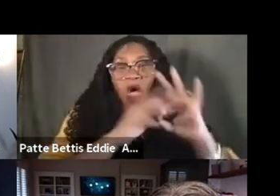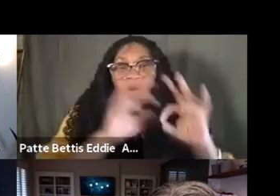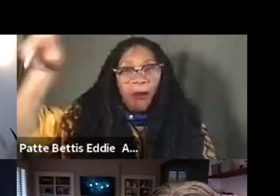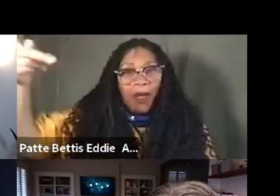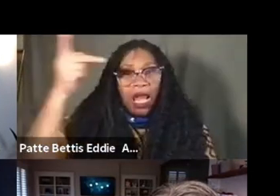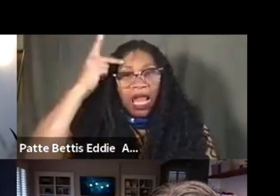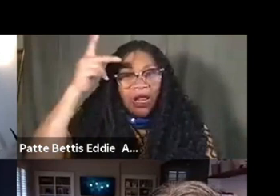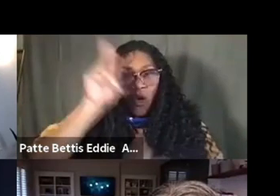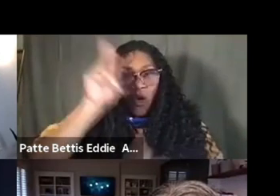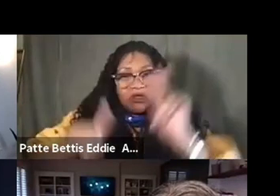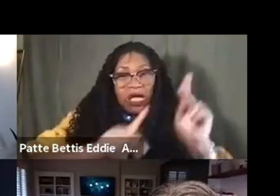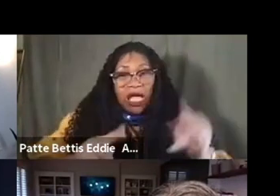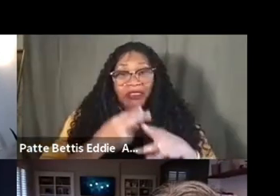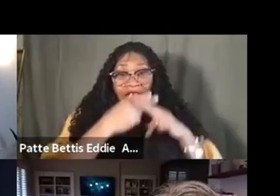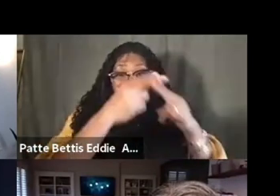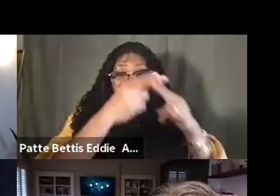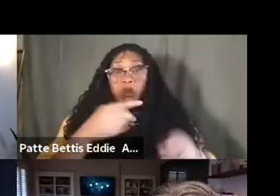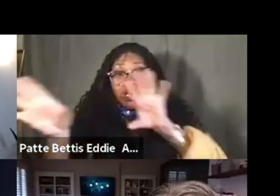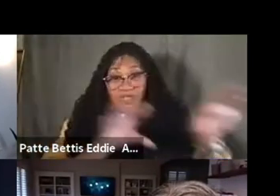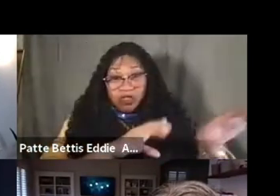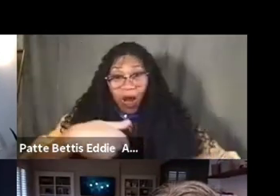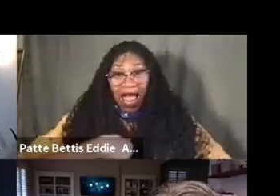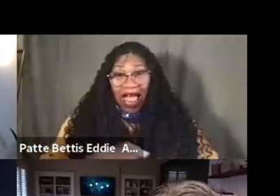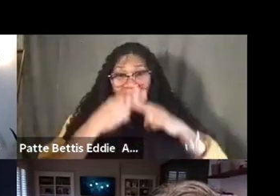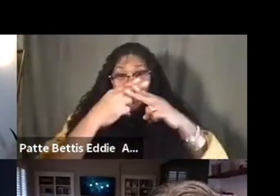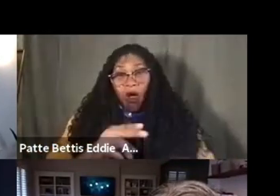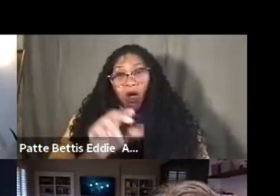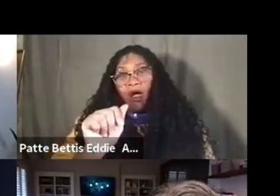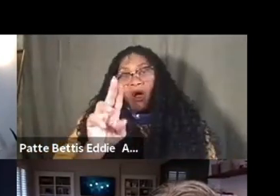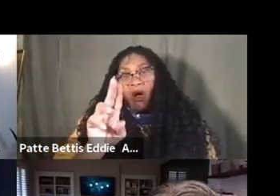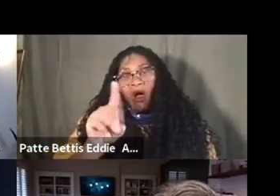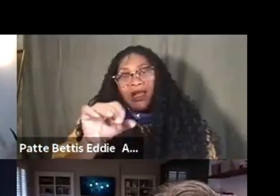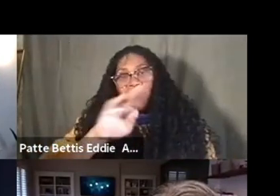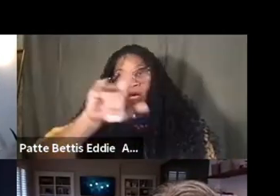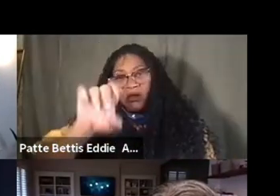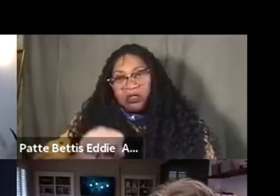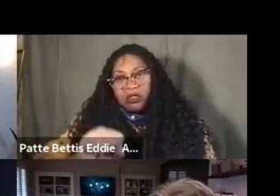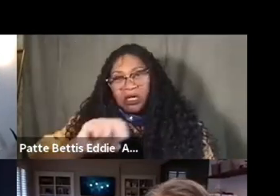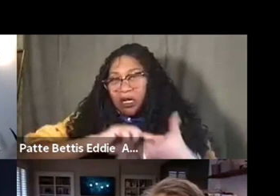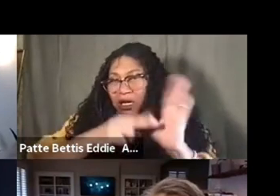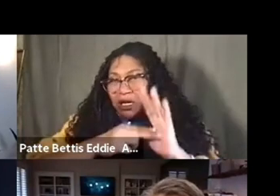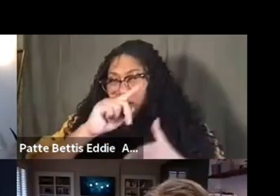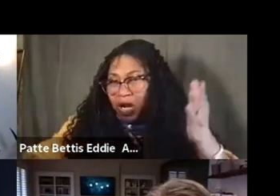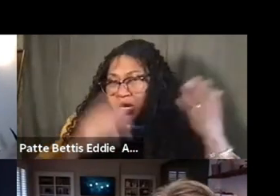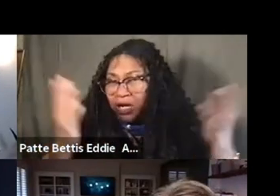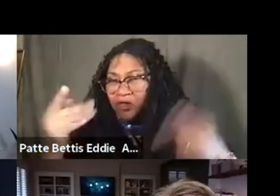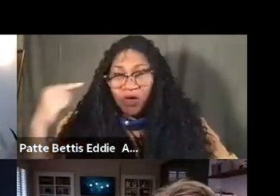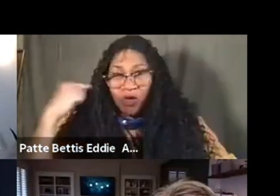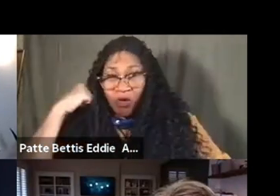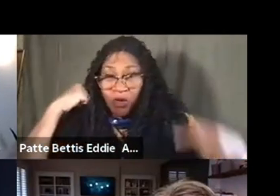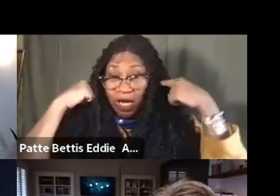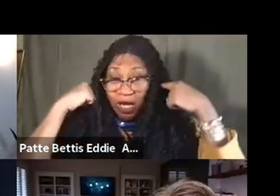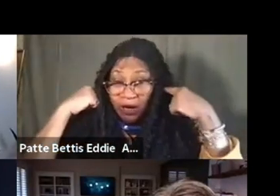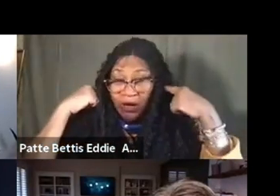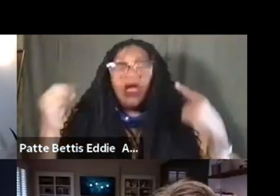call audibles, and I was like, you know, and that's what, you know, at least for me, that's what I've been doing for the last six years of my life, you know, is